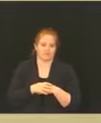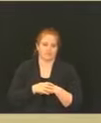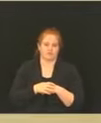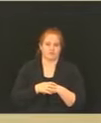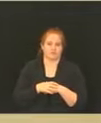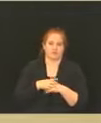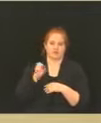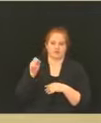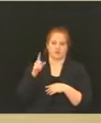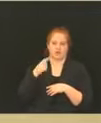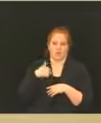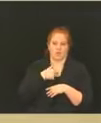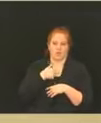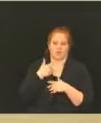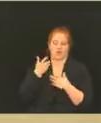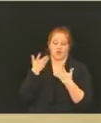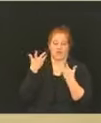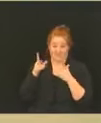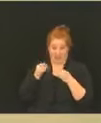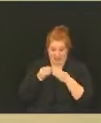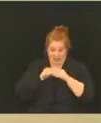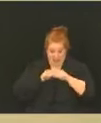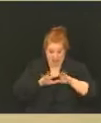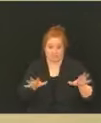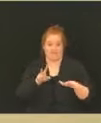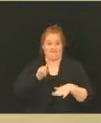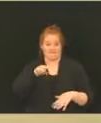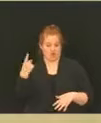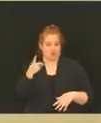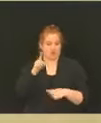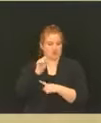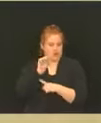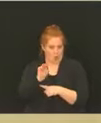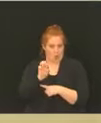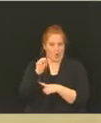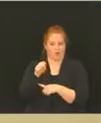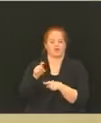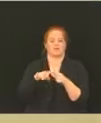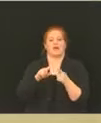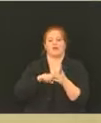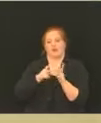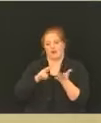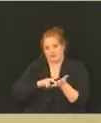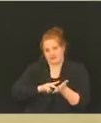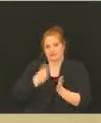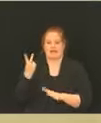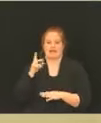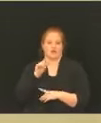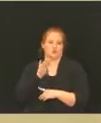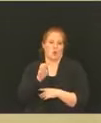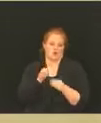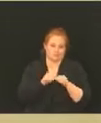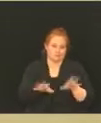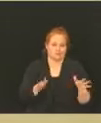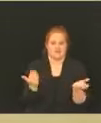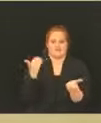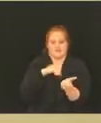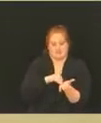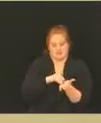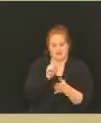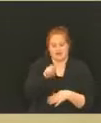first dose. They will still have to go back and do the second dose. Their long-term participation in phase two